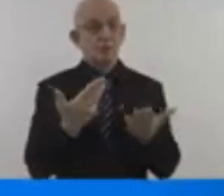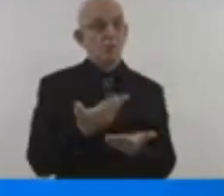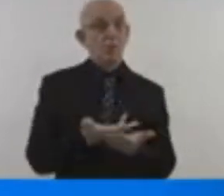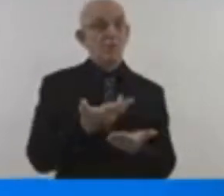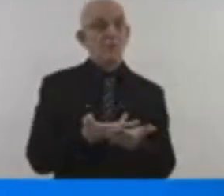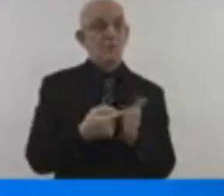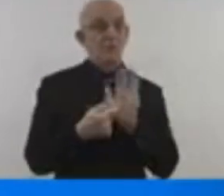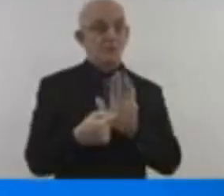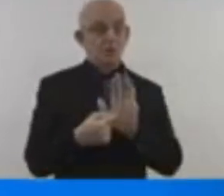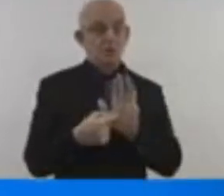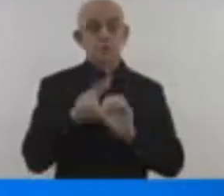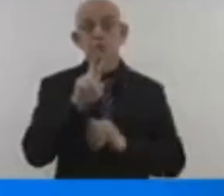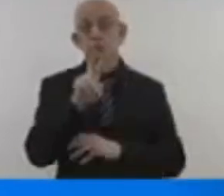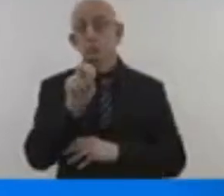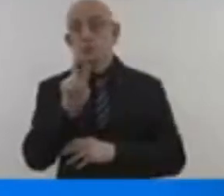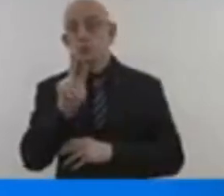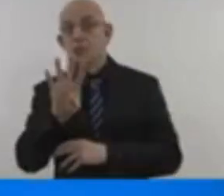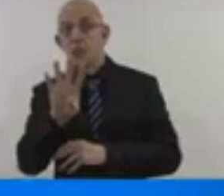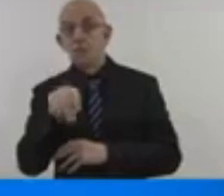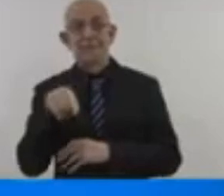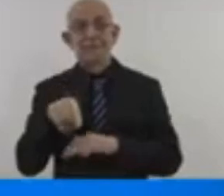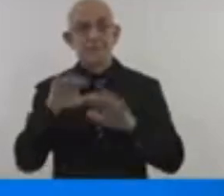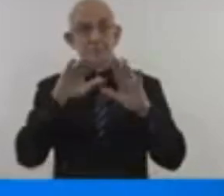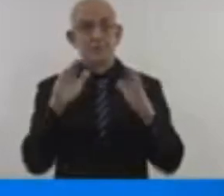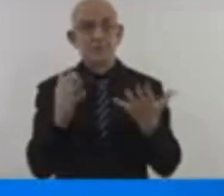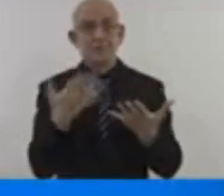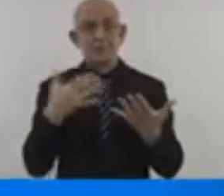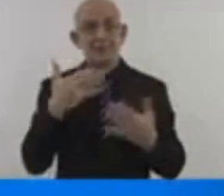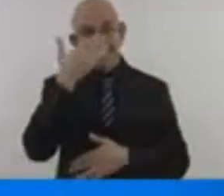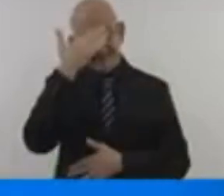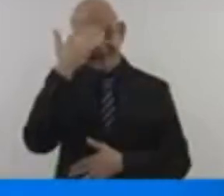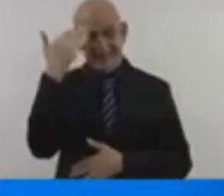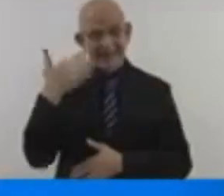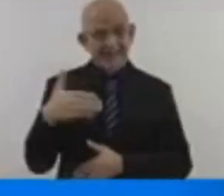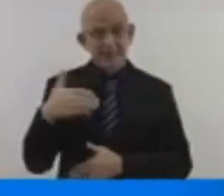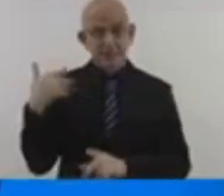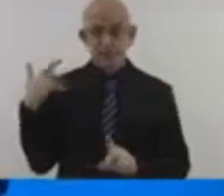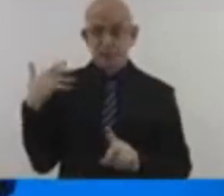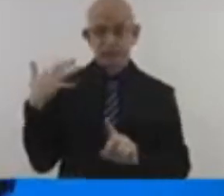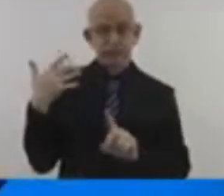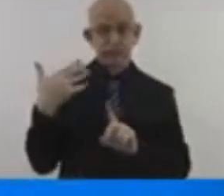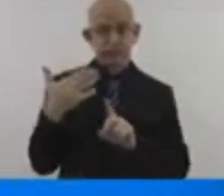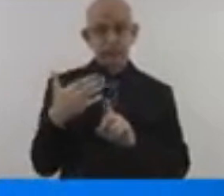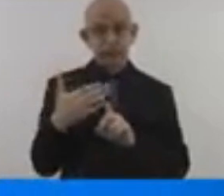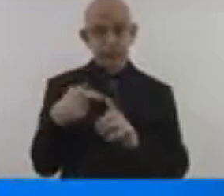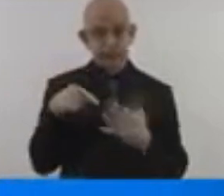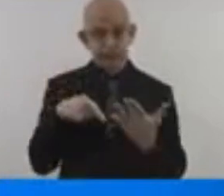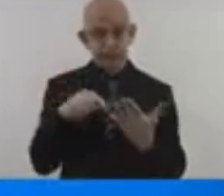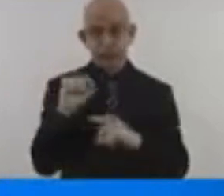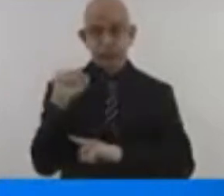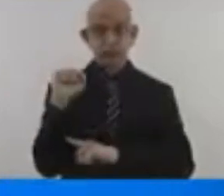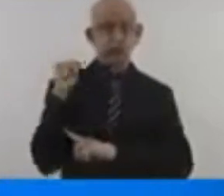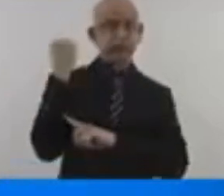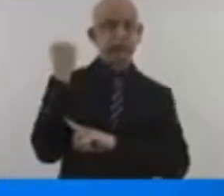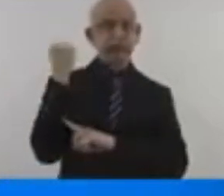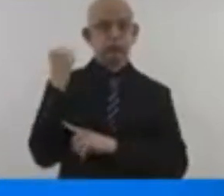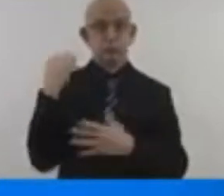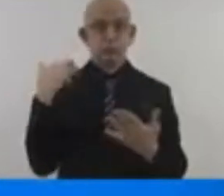the hottest year on record. And a masterclass in climate destruction.